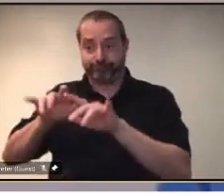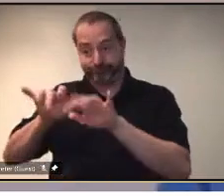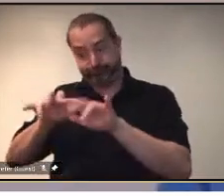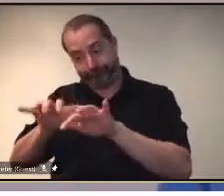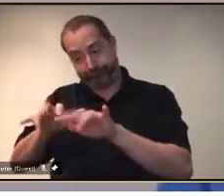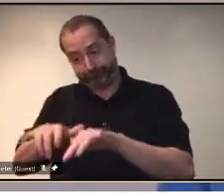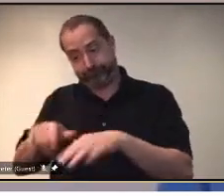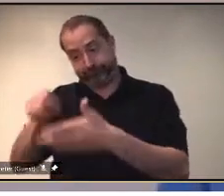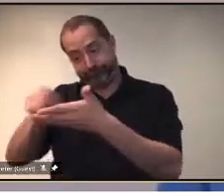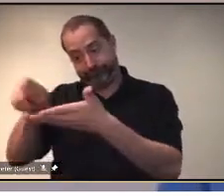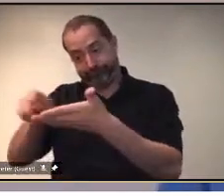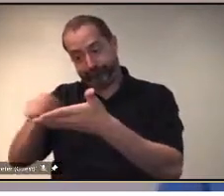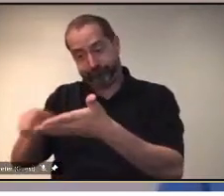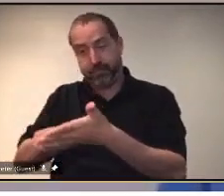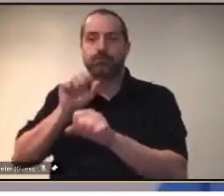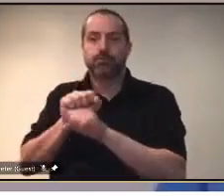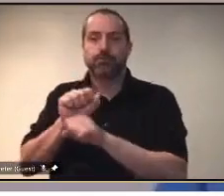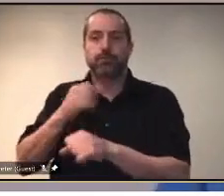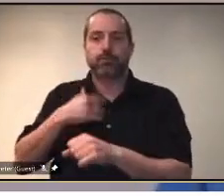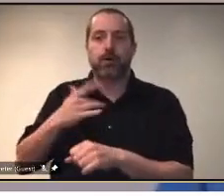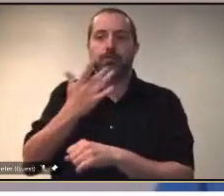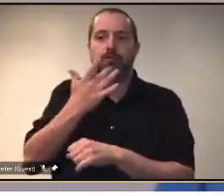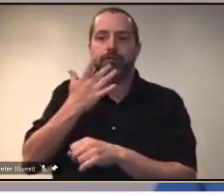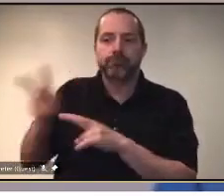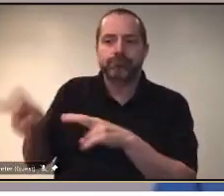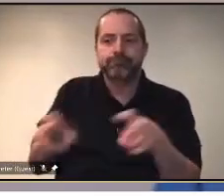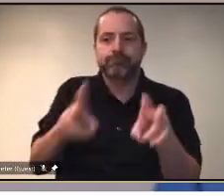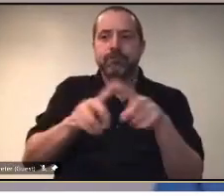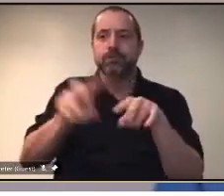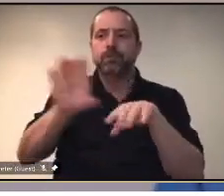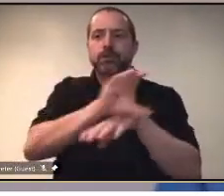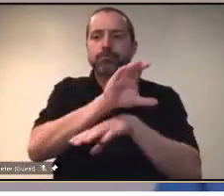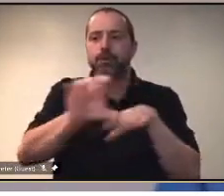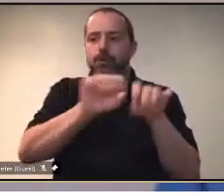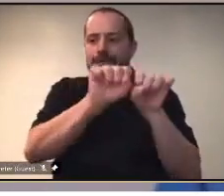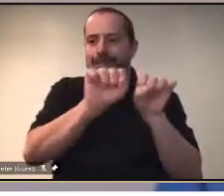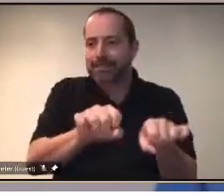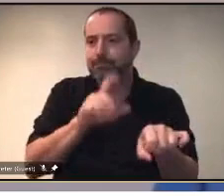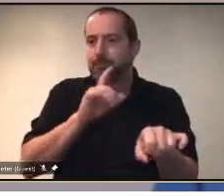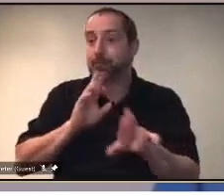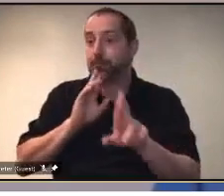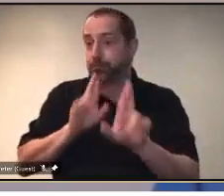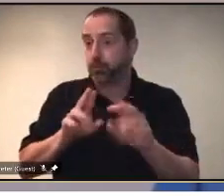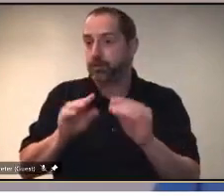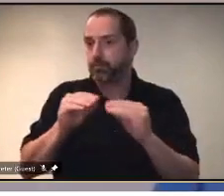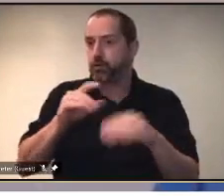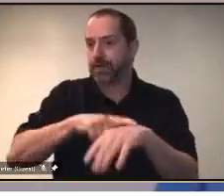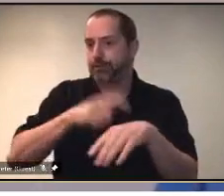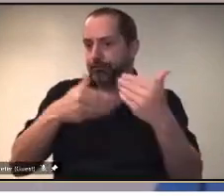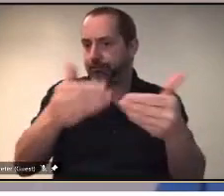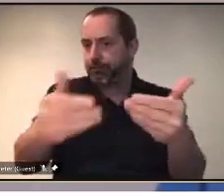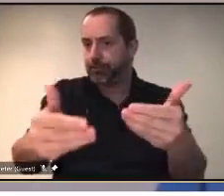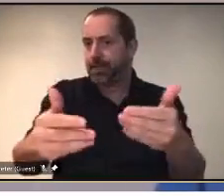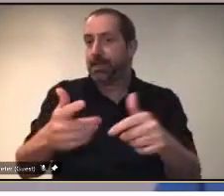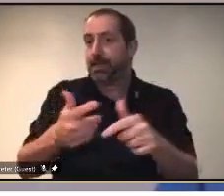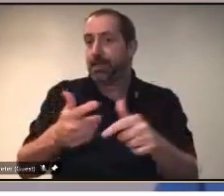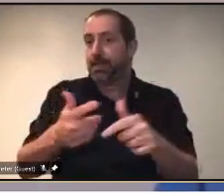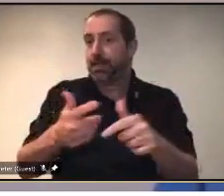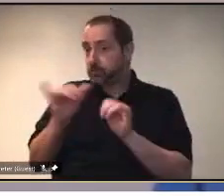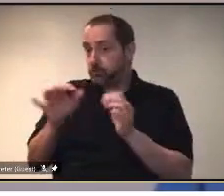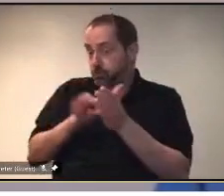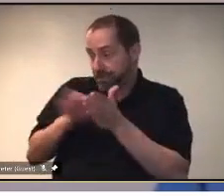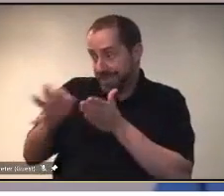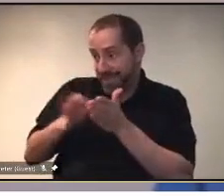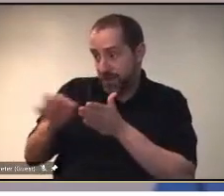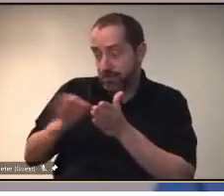systems that would allow us not just to report critical incidents in a more timely way, but also track those near misses. So those incidents that don't cause